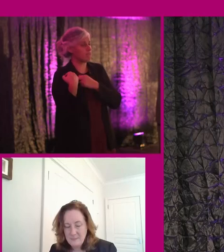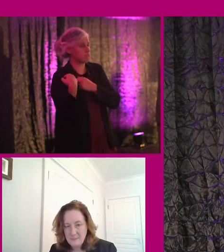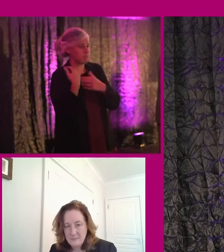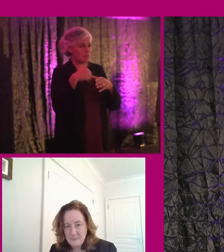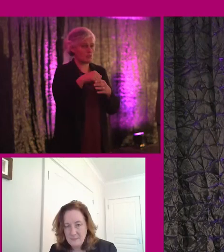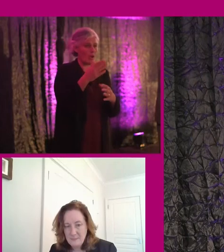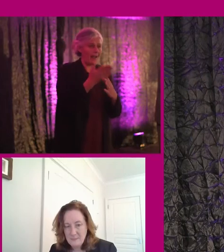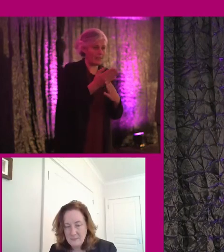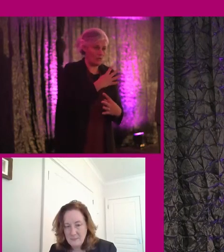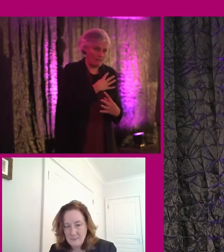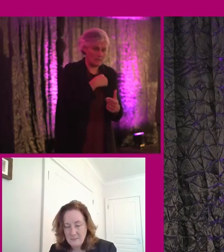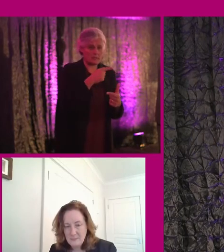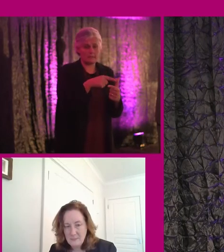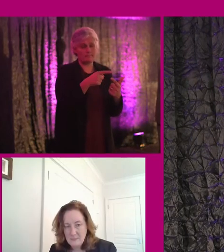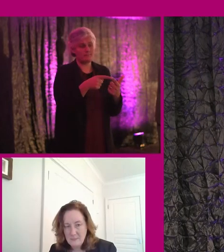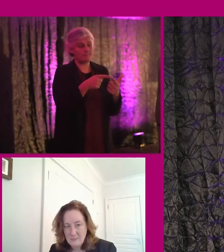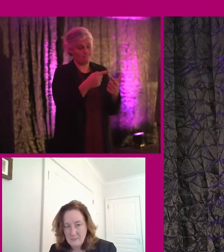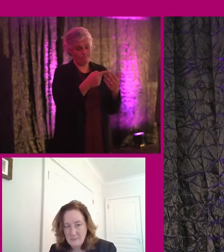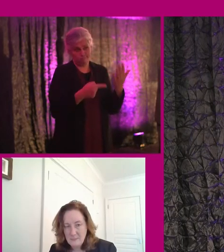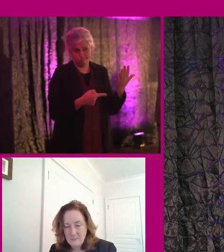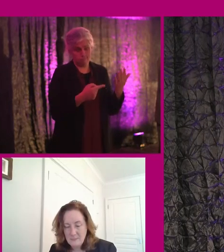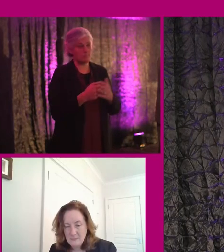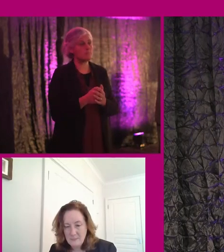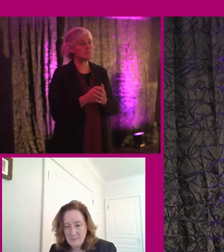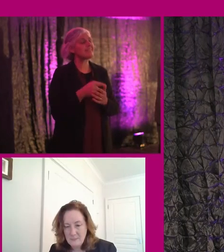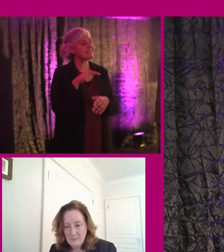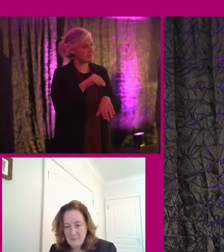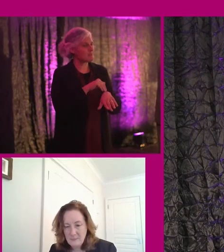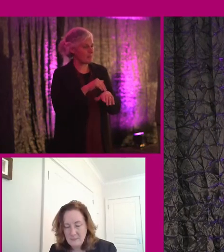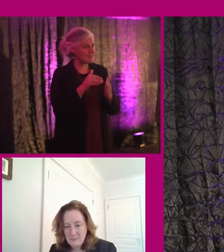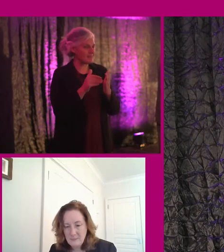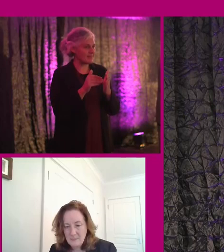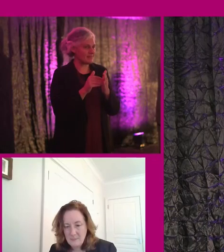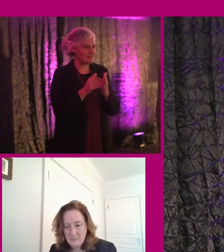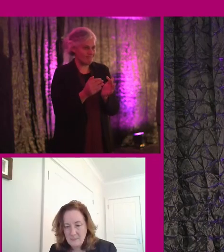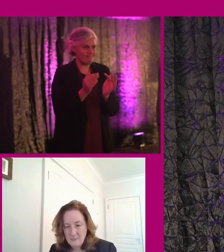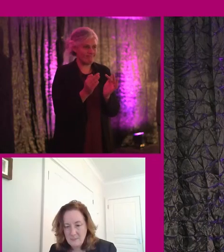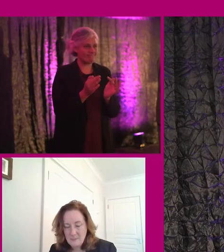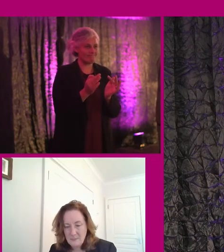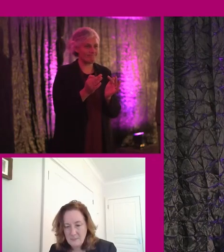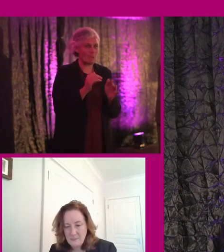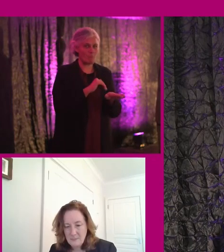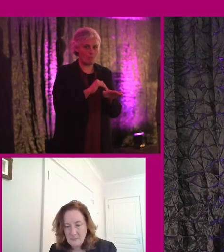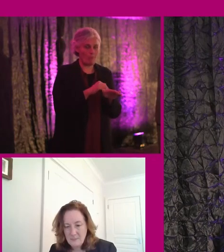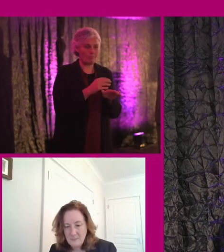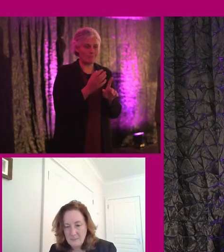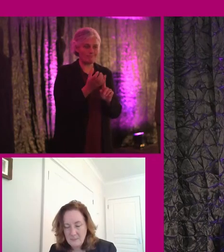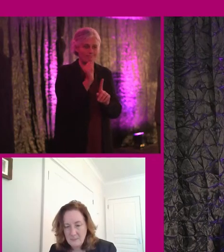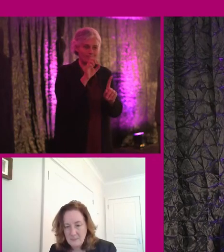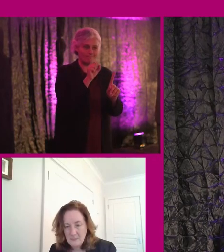the access officer. So, yeah, it is an issue. There's definitely a problem there.